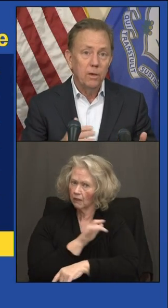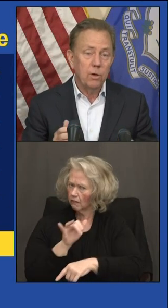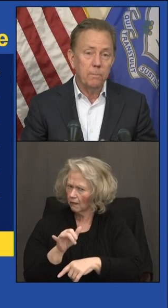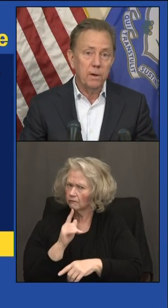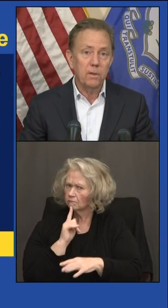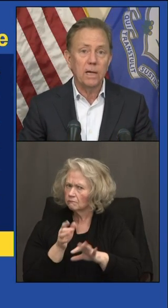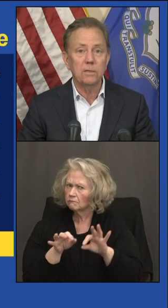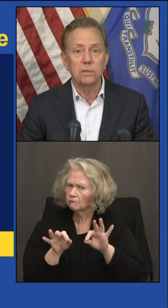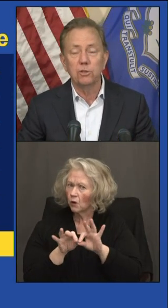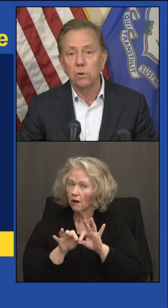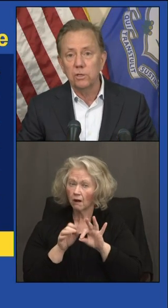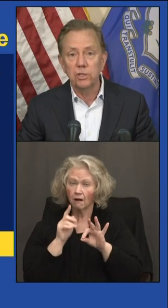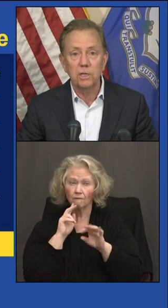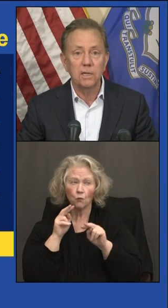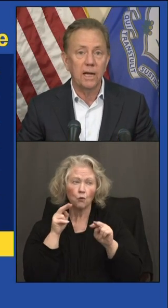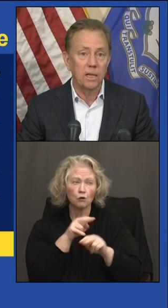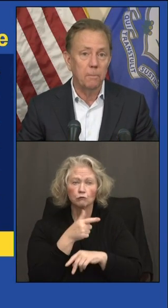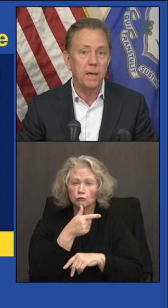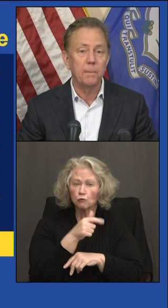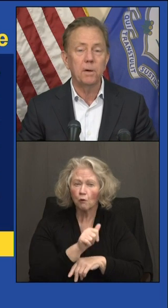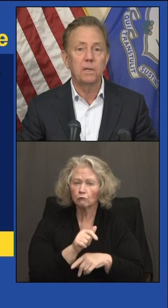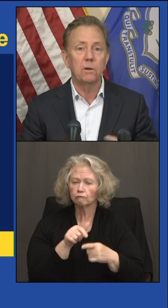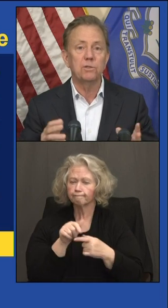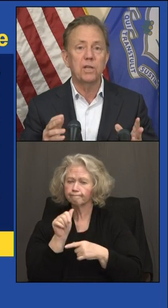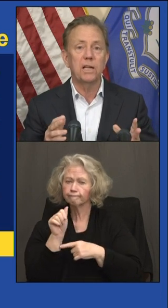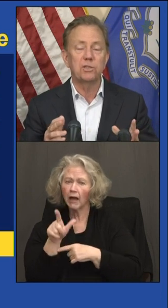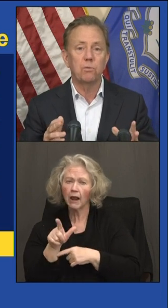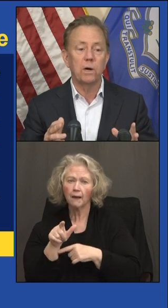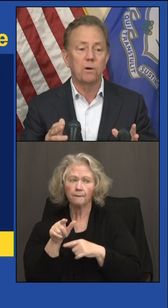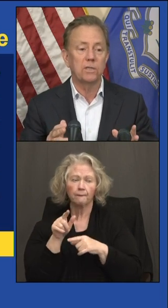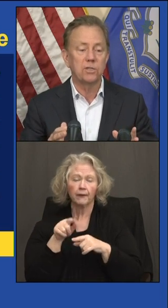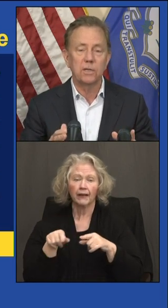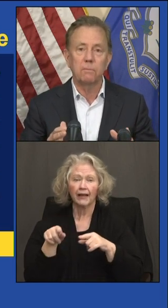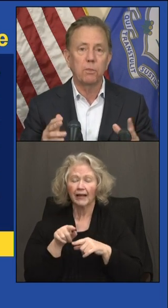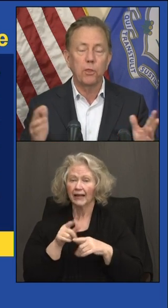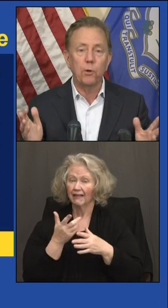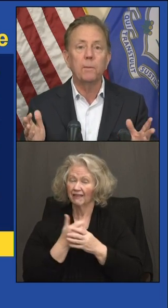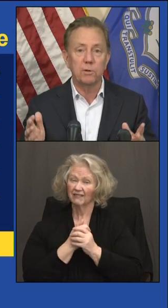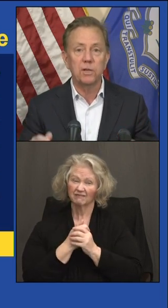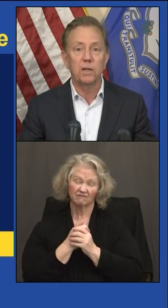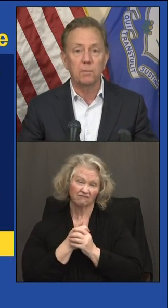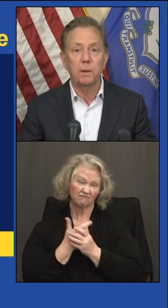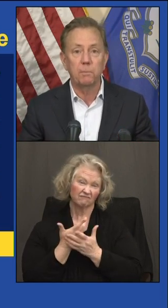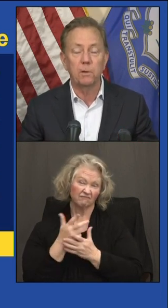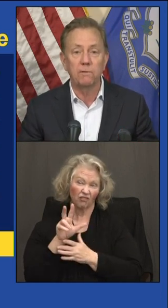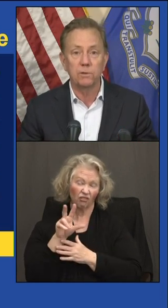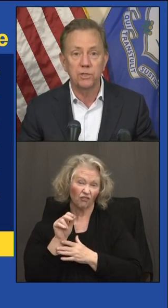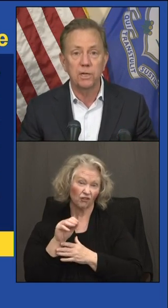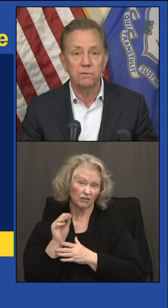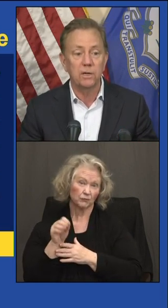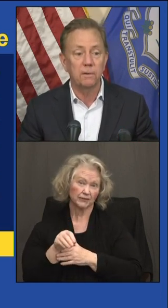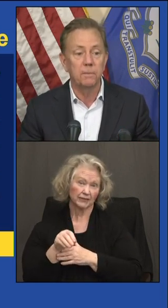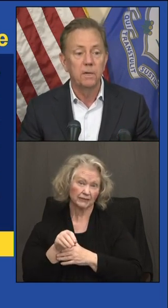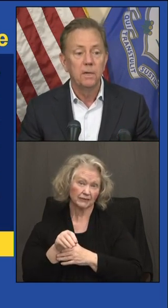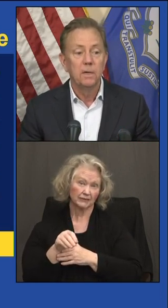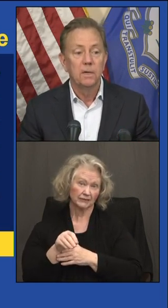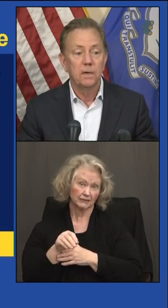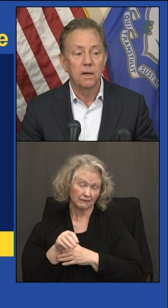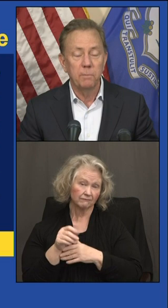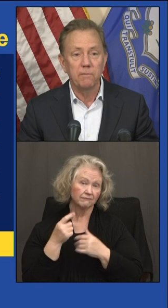You compare that to Georgia and Alabama and those states where it's 30% of the people have received,